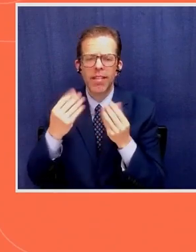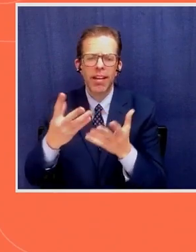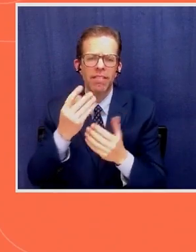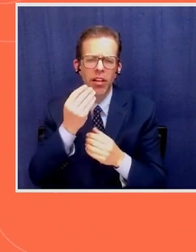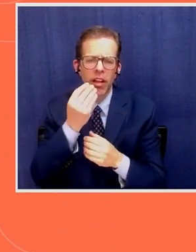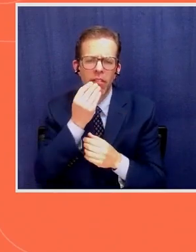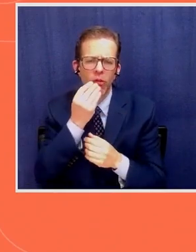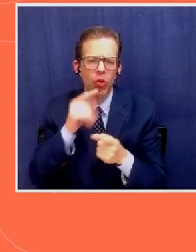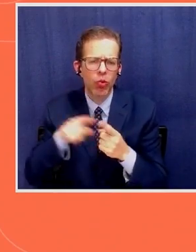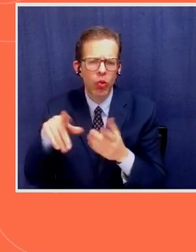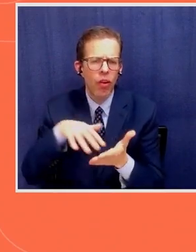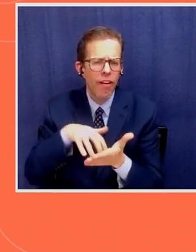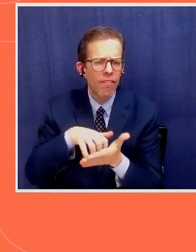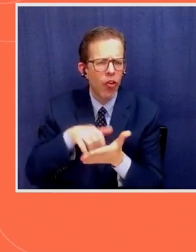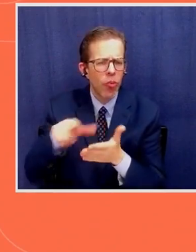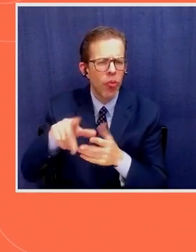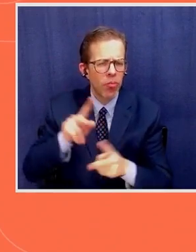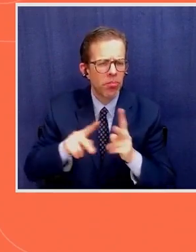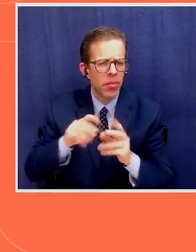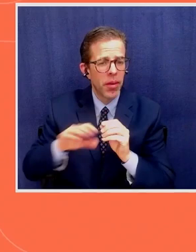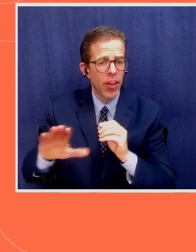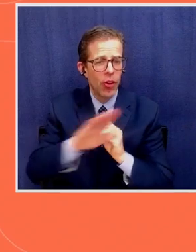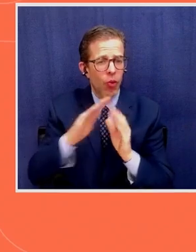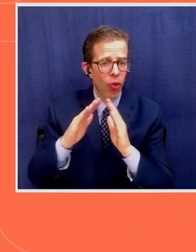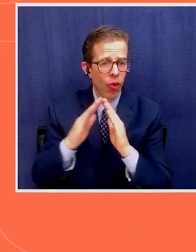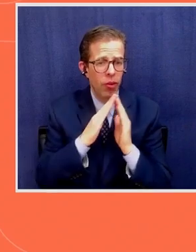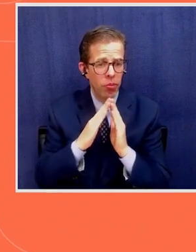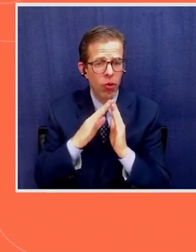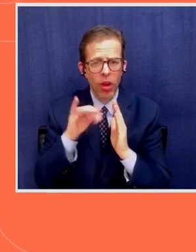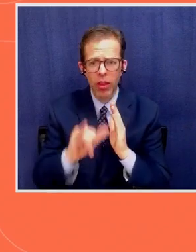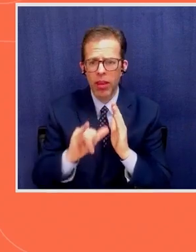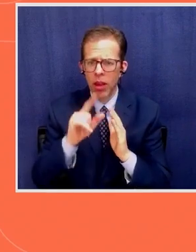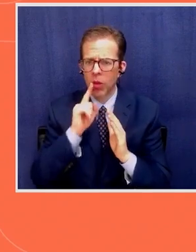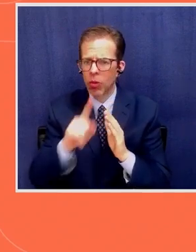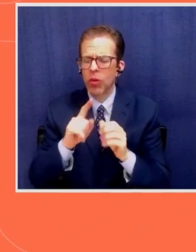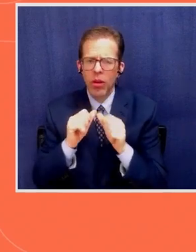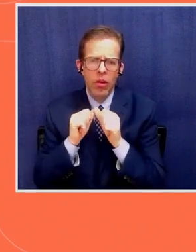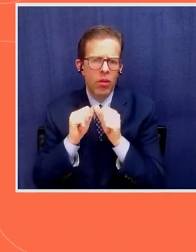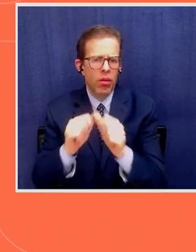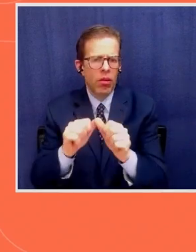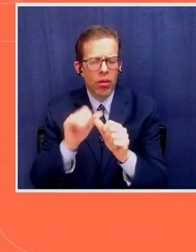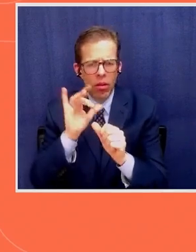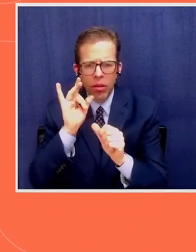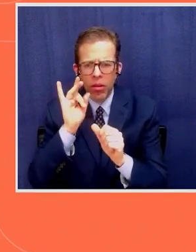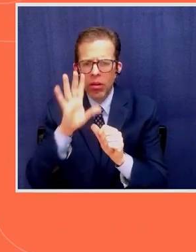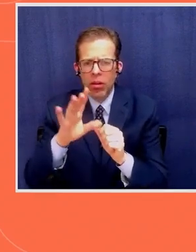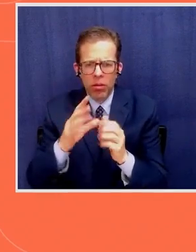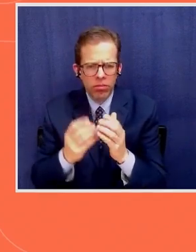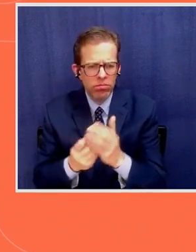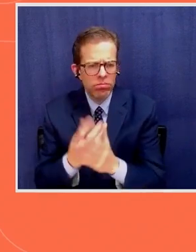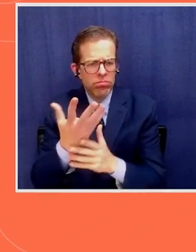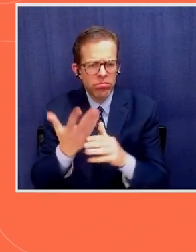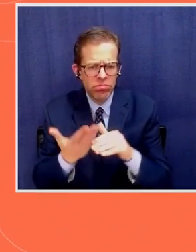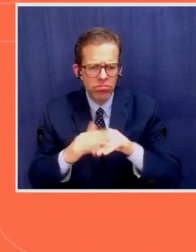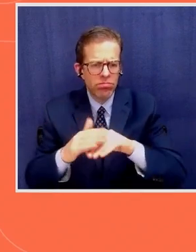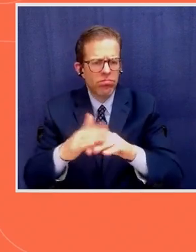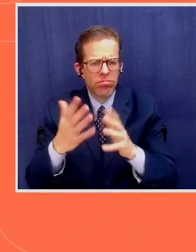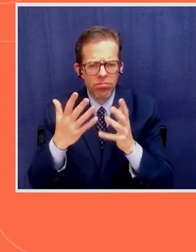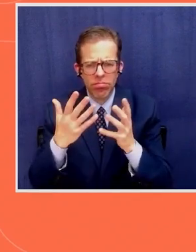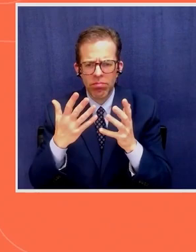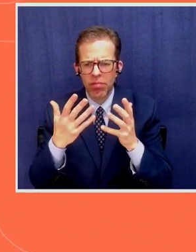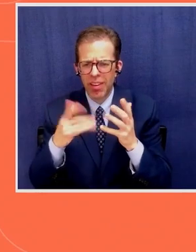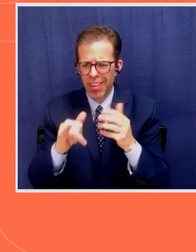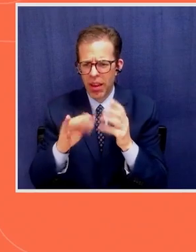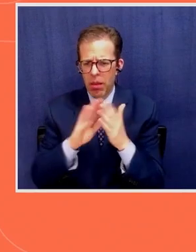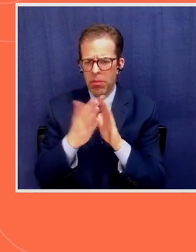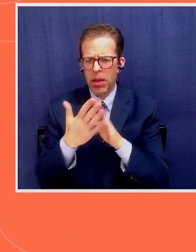populations in your community goes a long way and became the most practiced part of our